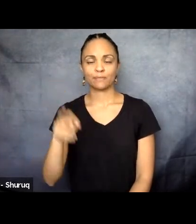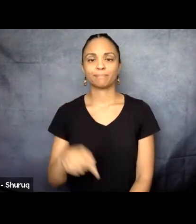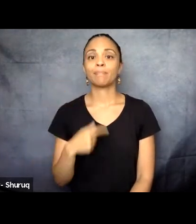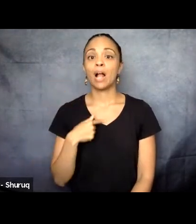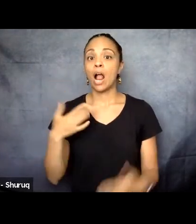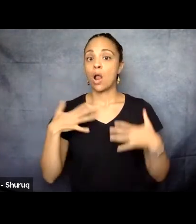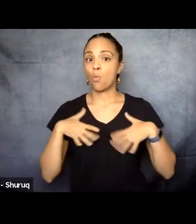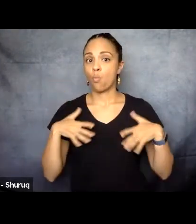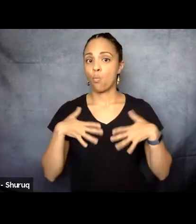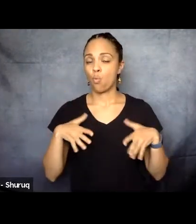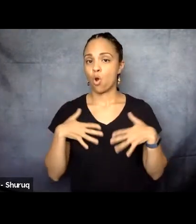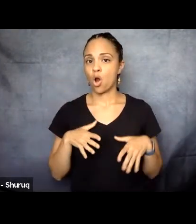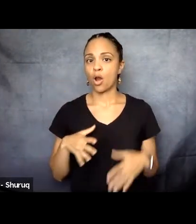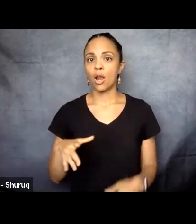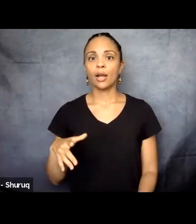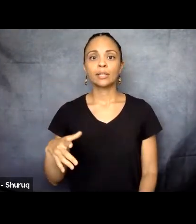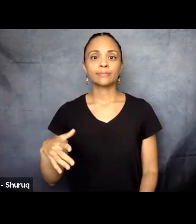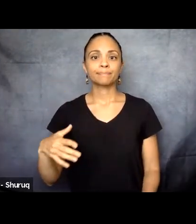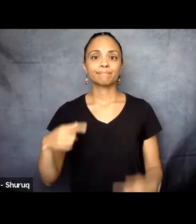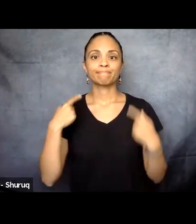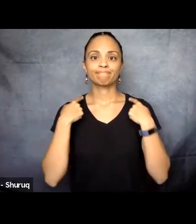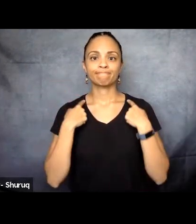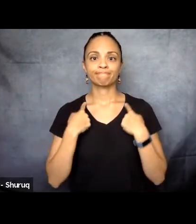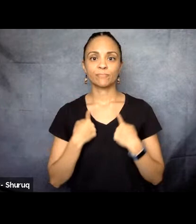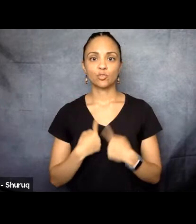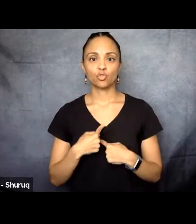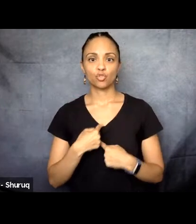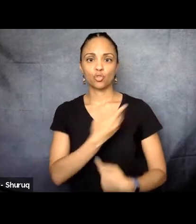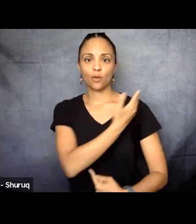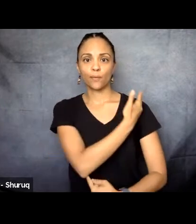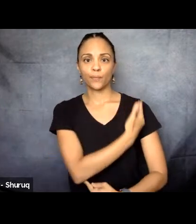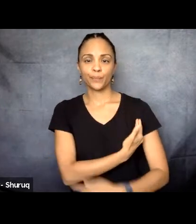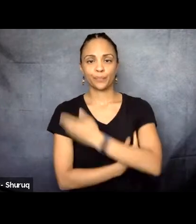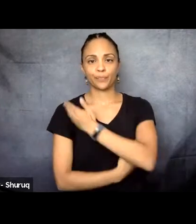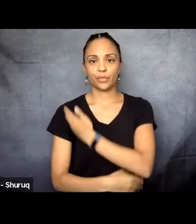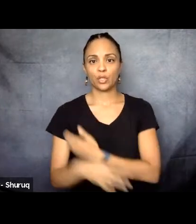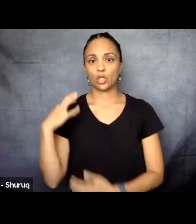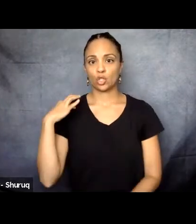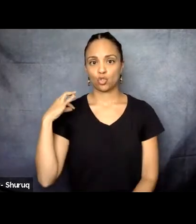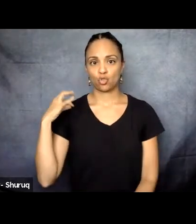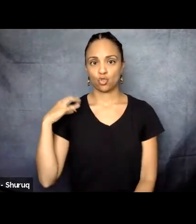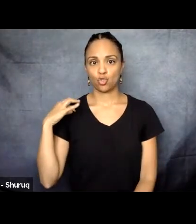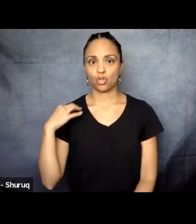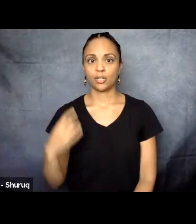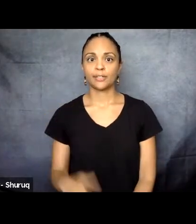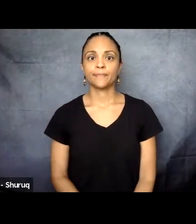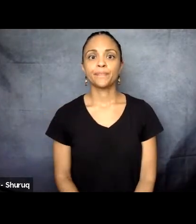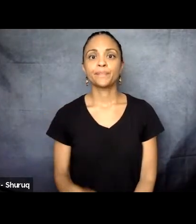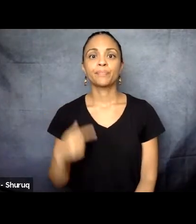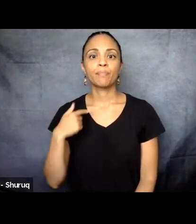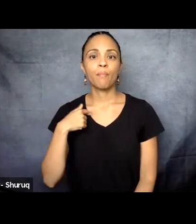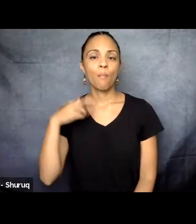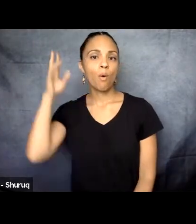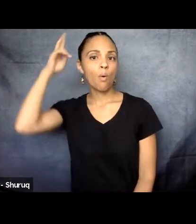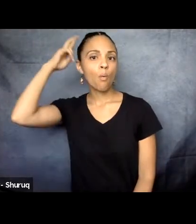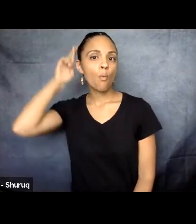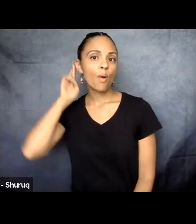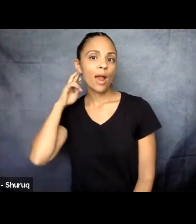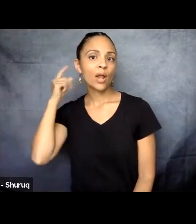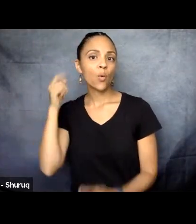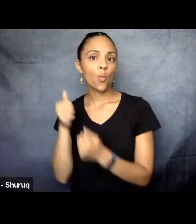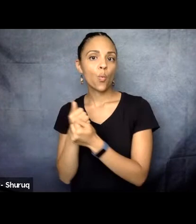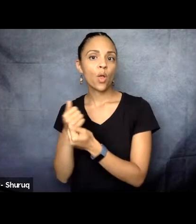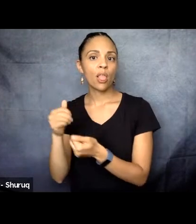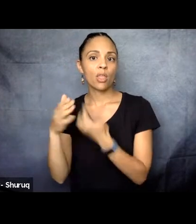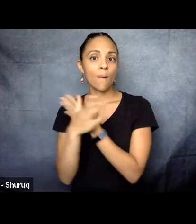gold earrings with one butterfly on my left ear for transformation. I have